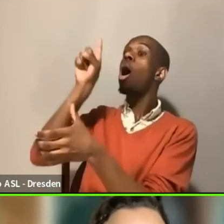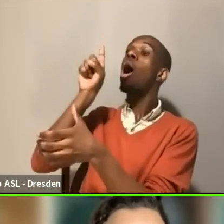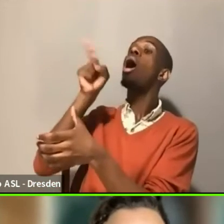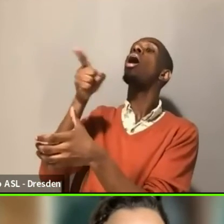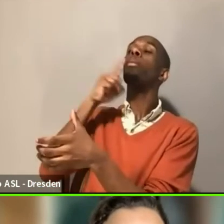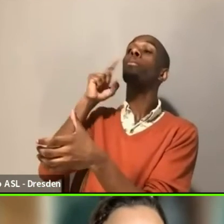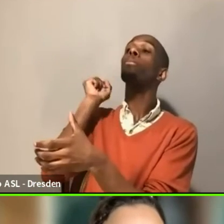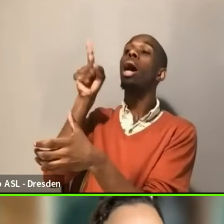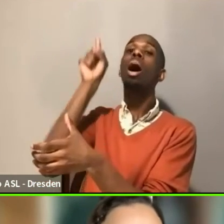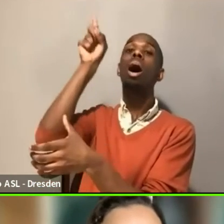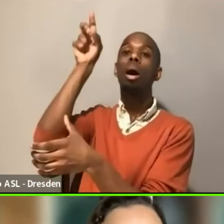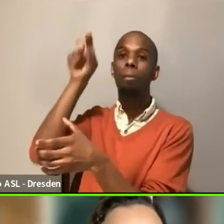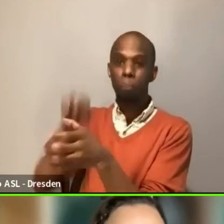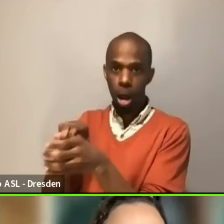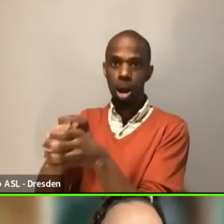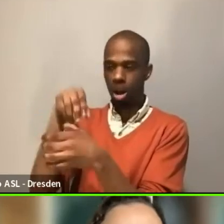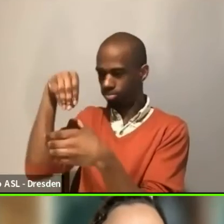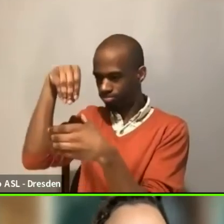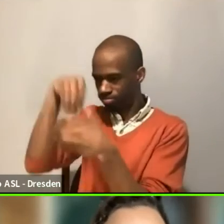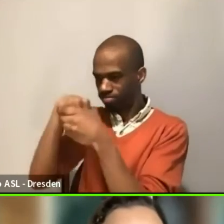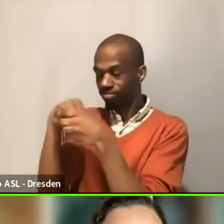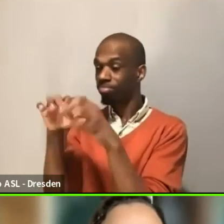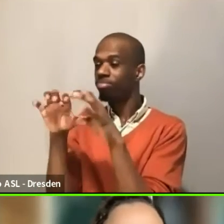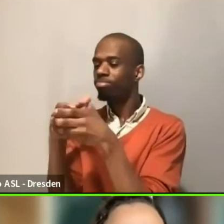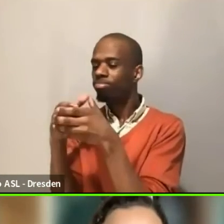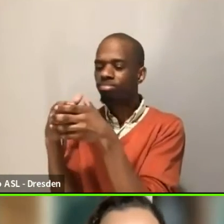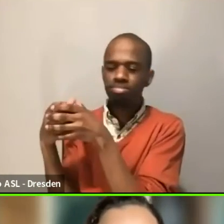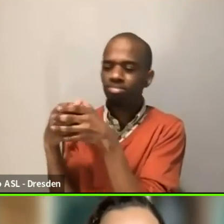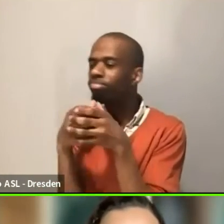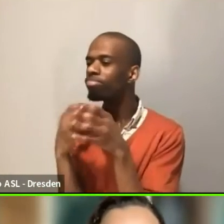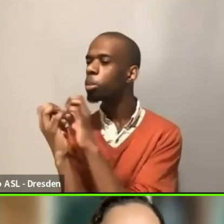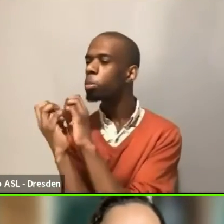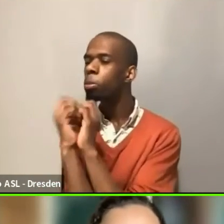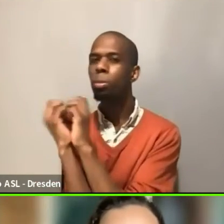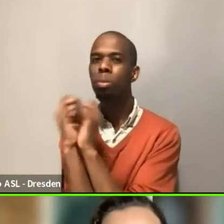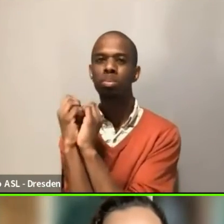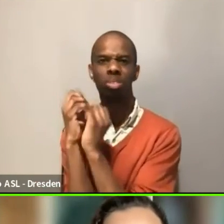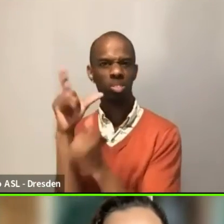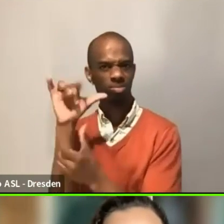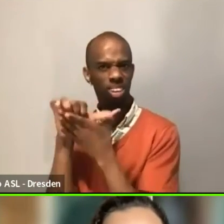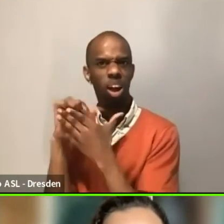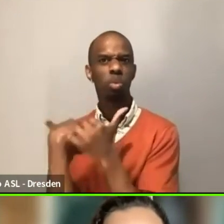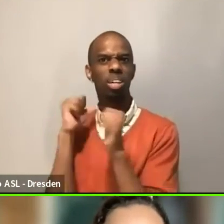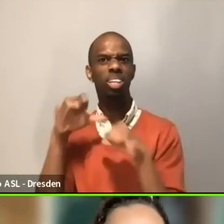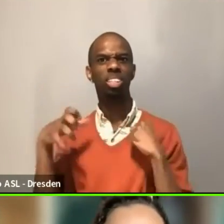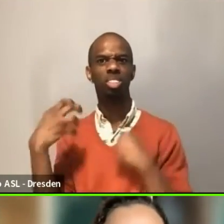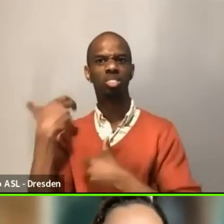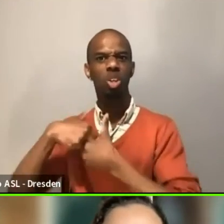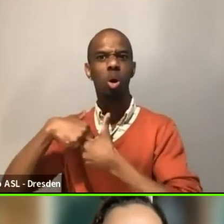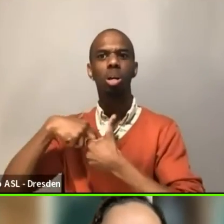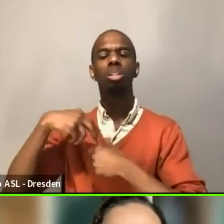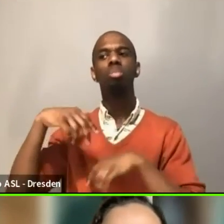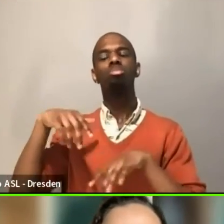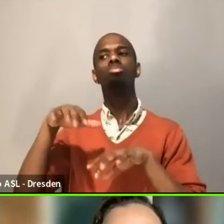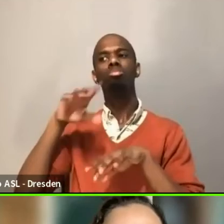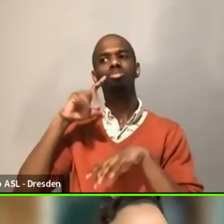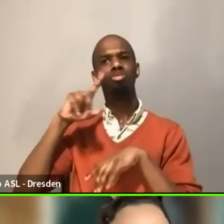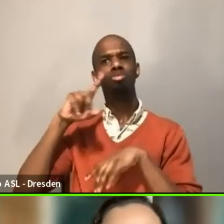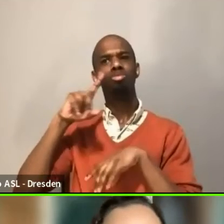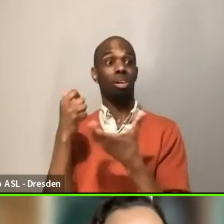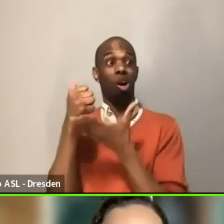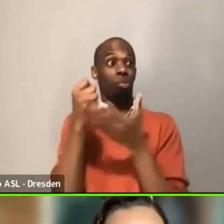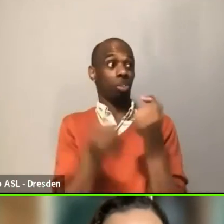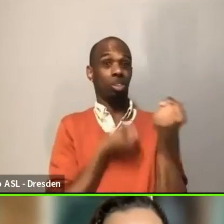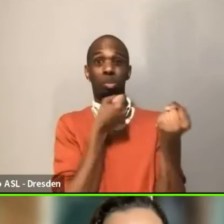several institutions, you know, like not a huge group, but like, and also artists that work in these institutions, like, because the truth is that